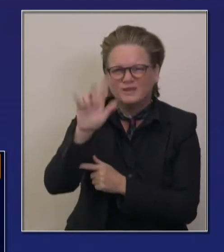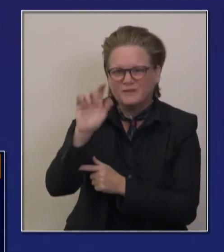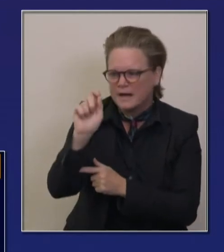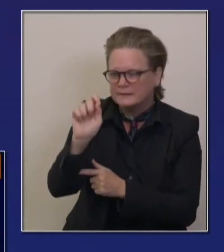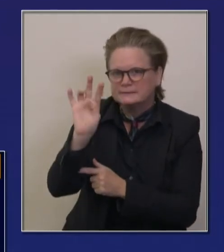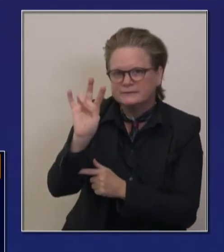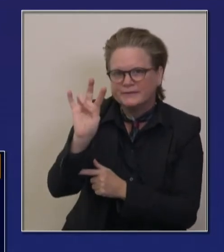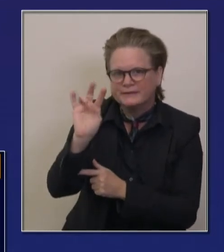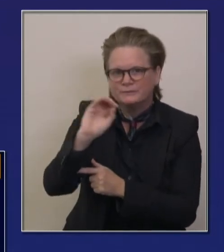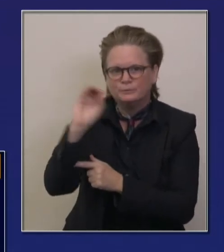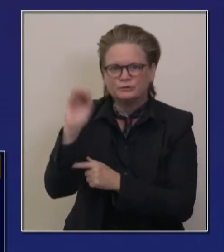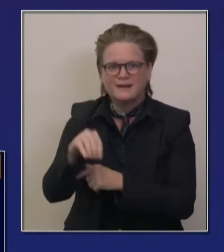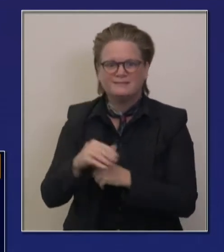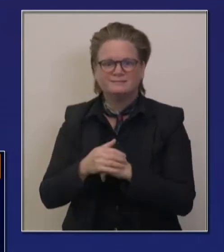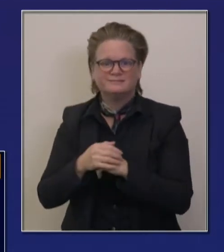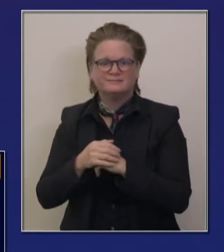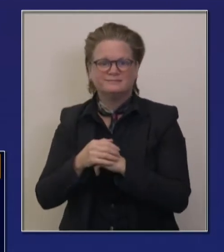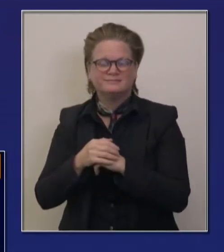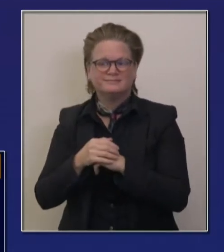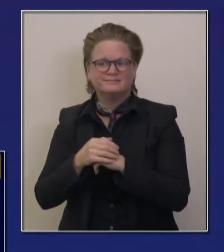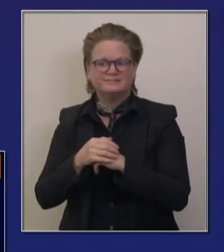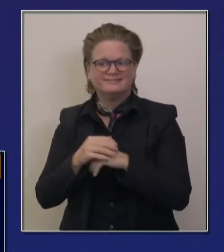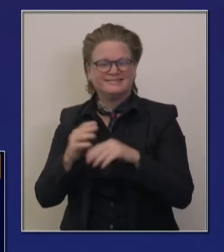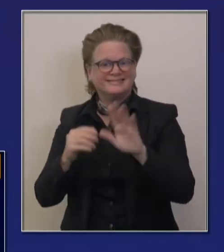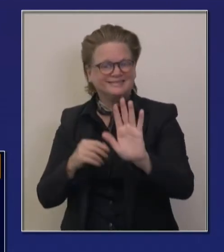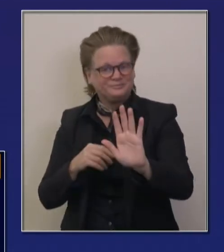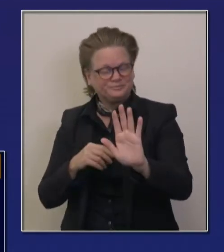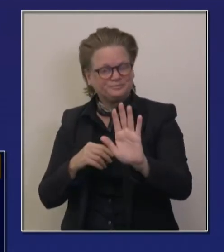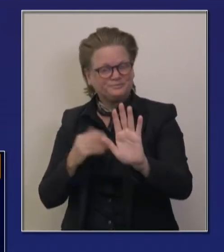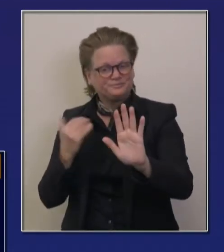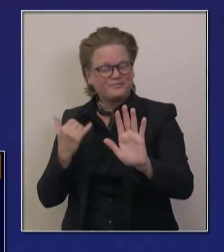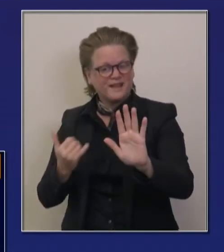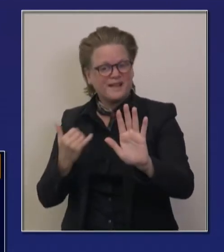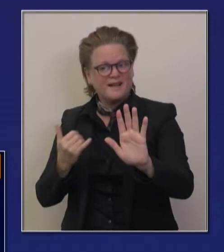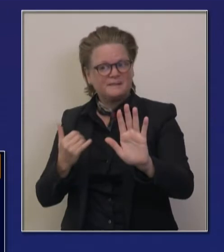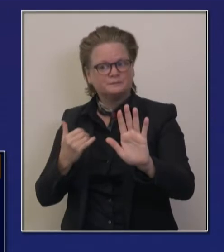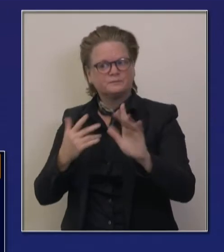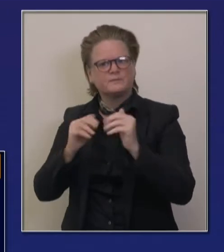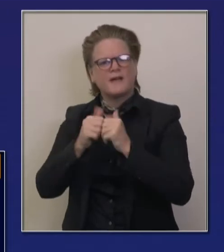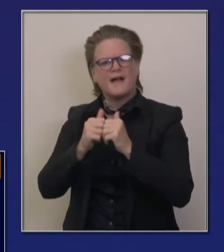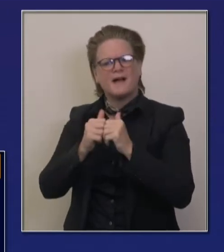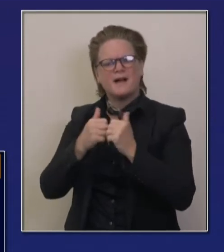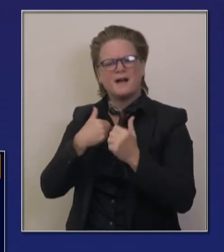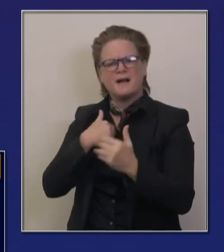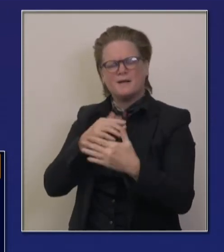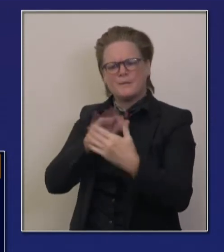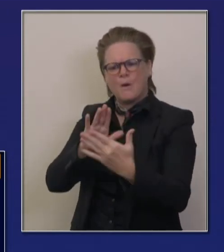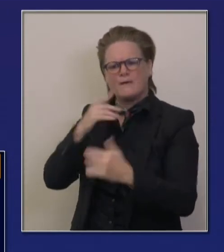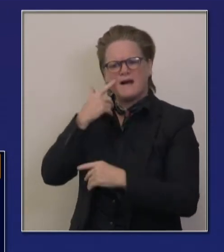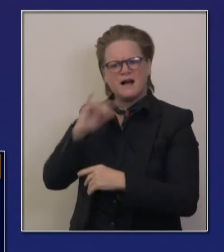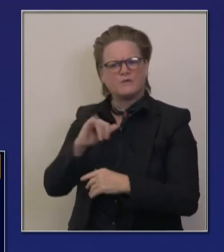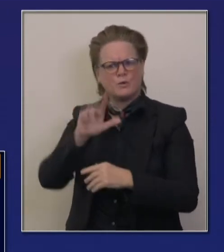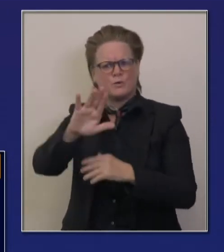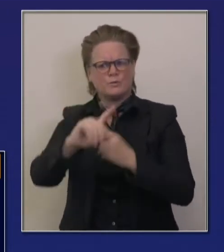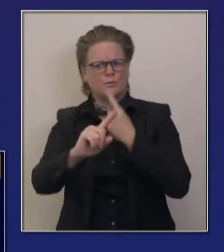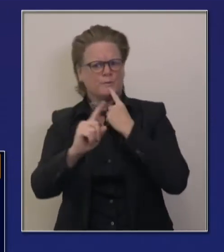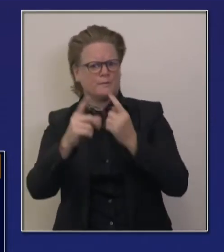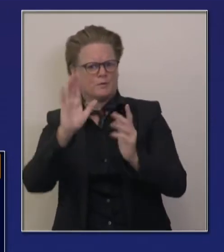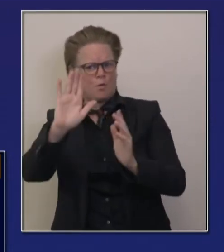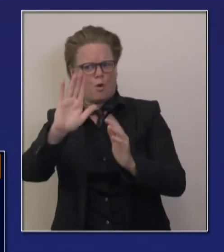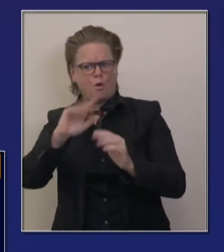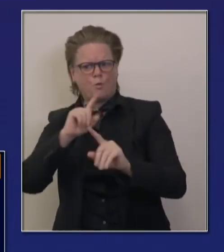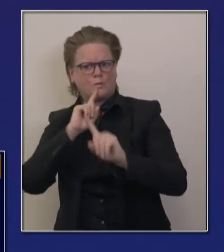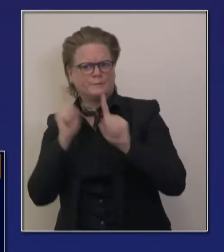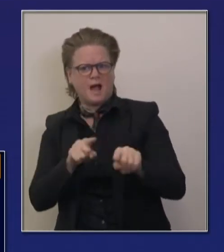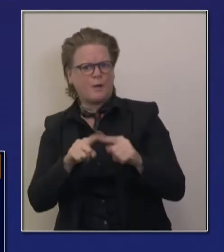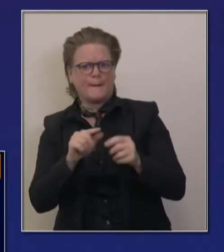And again, remember the way we framed our approach to California's response to this pandemic is to allow